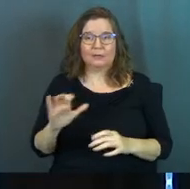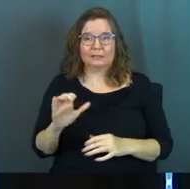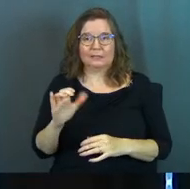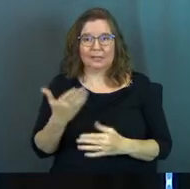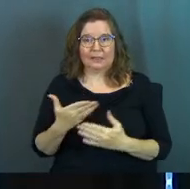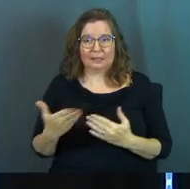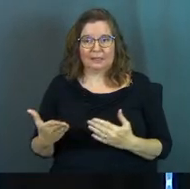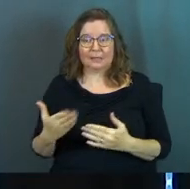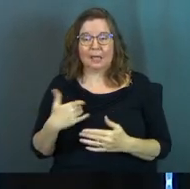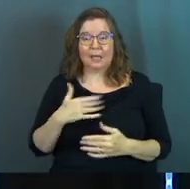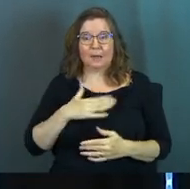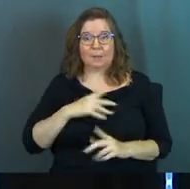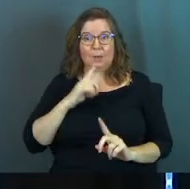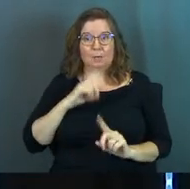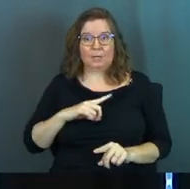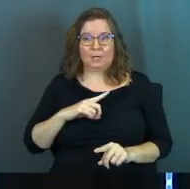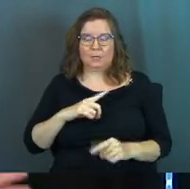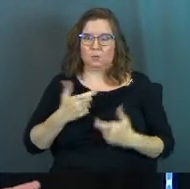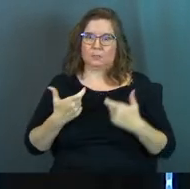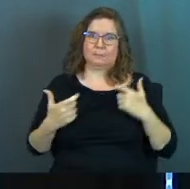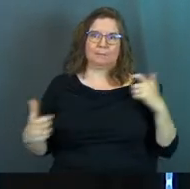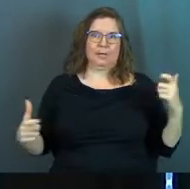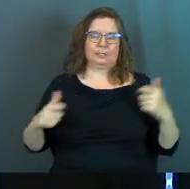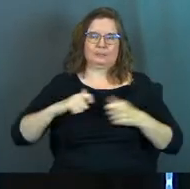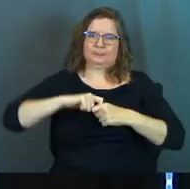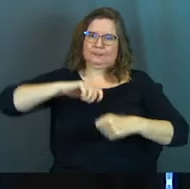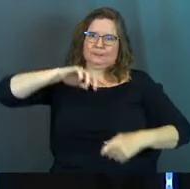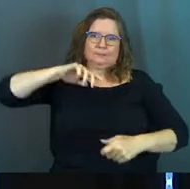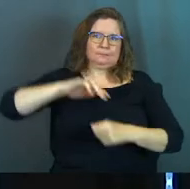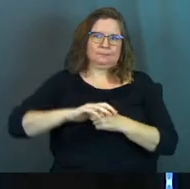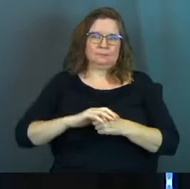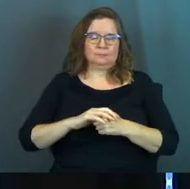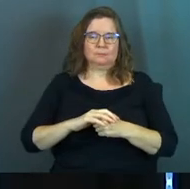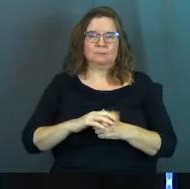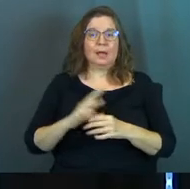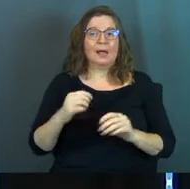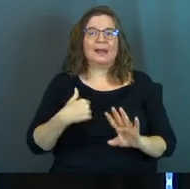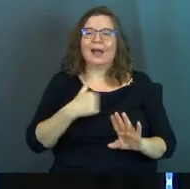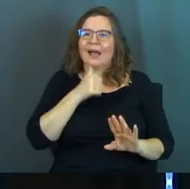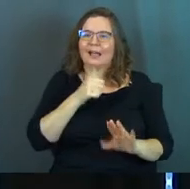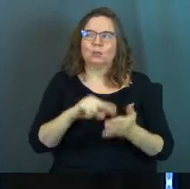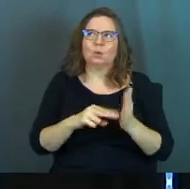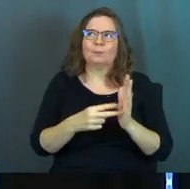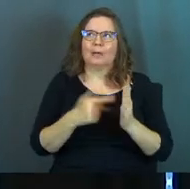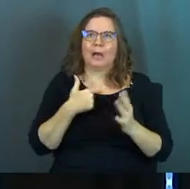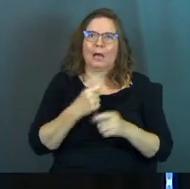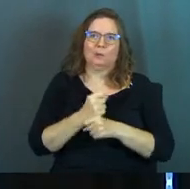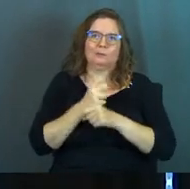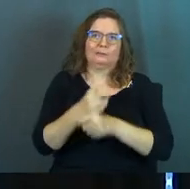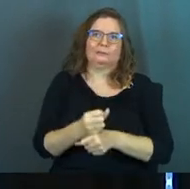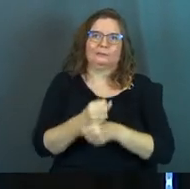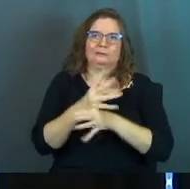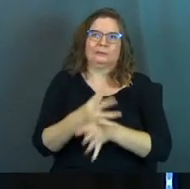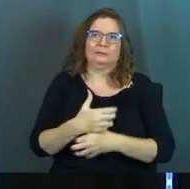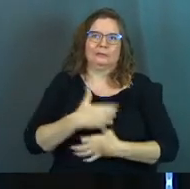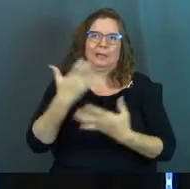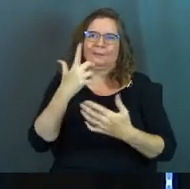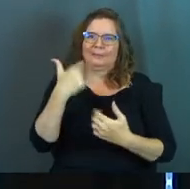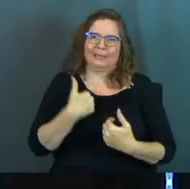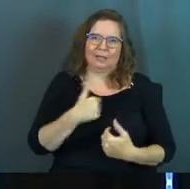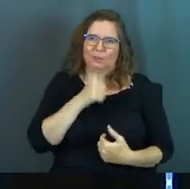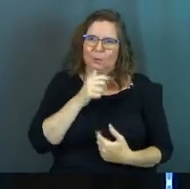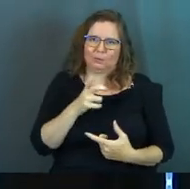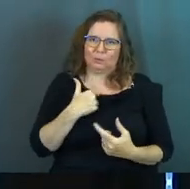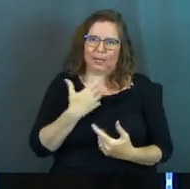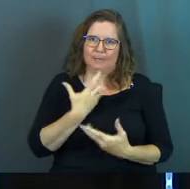of them did a thing and my response was massive. And I don't mean I was screaming because I'm not a